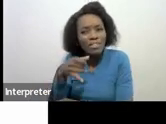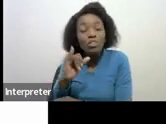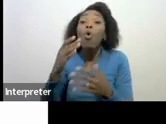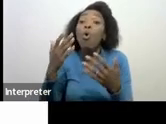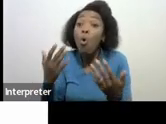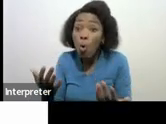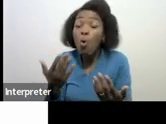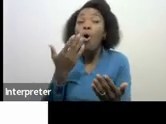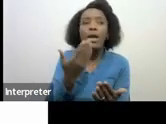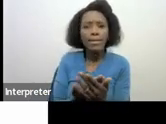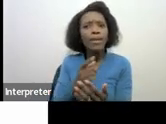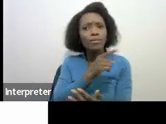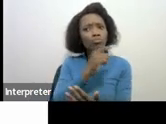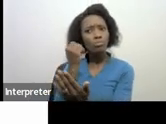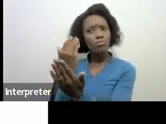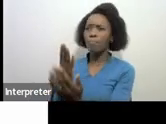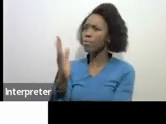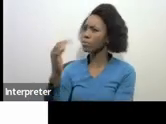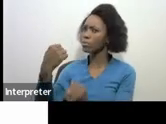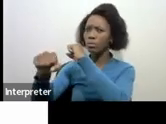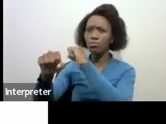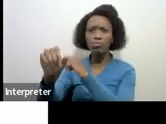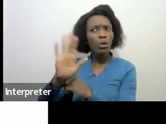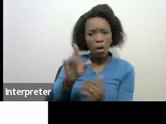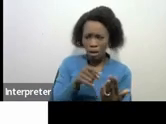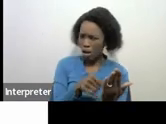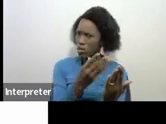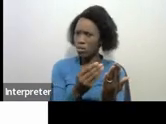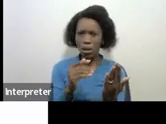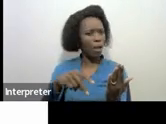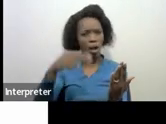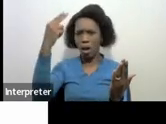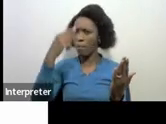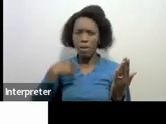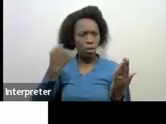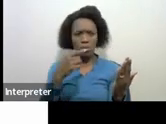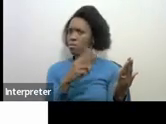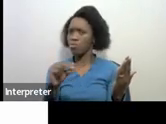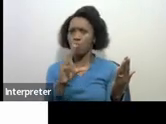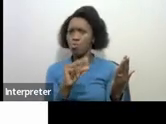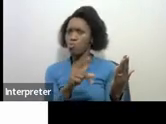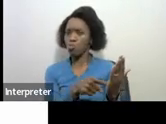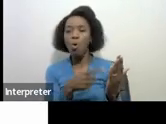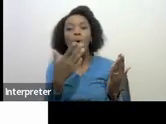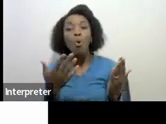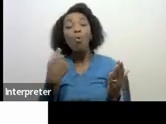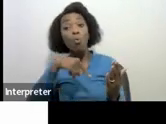where you do not agree with the figures or the assessment or the audit that we have conducted